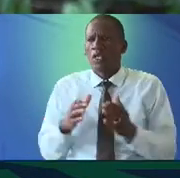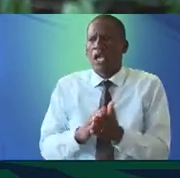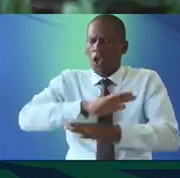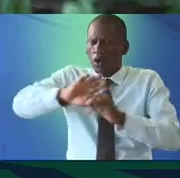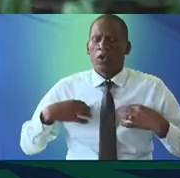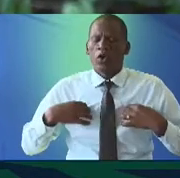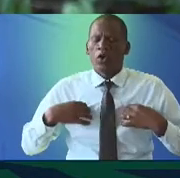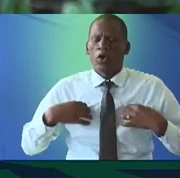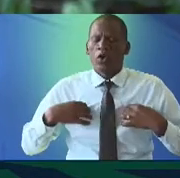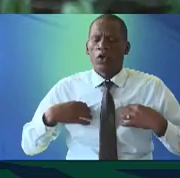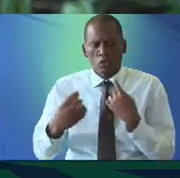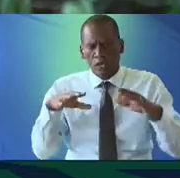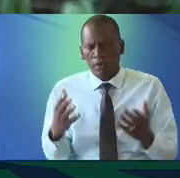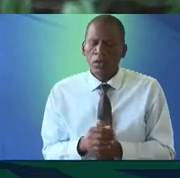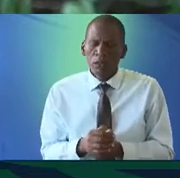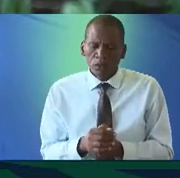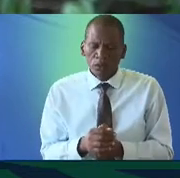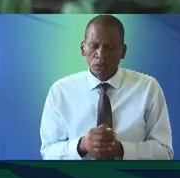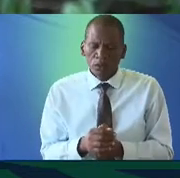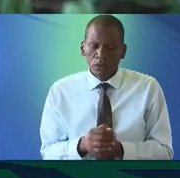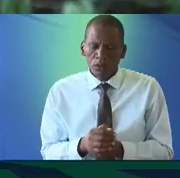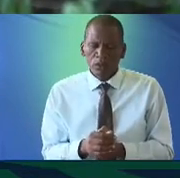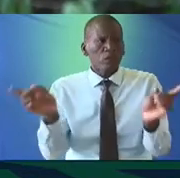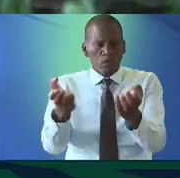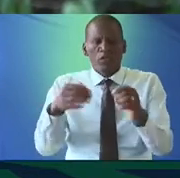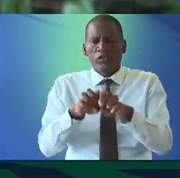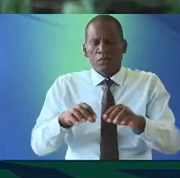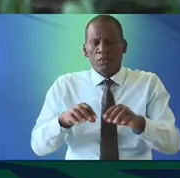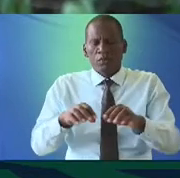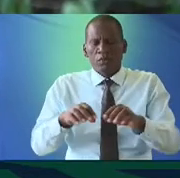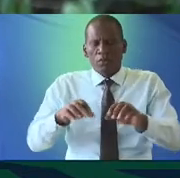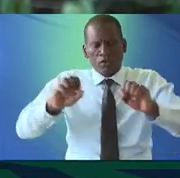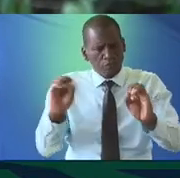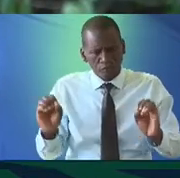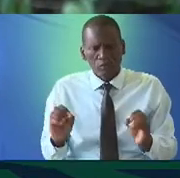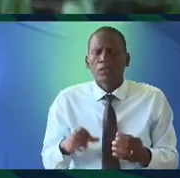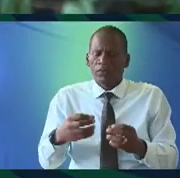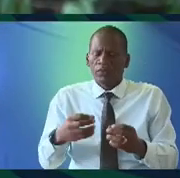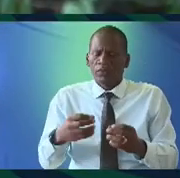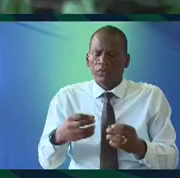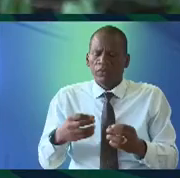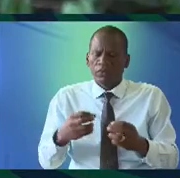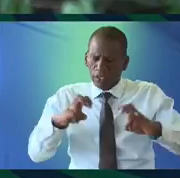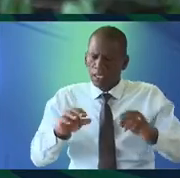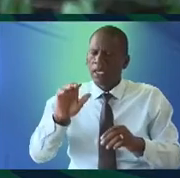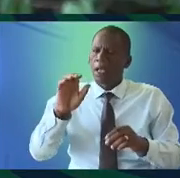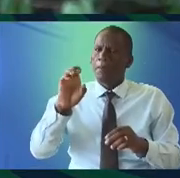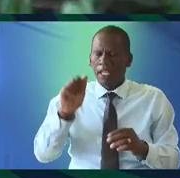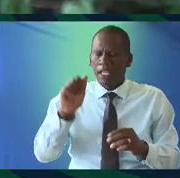outfits that we always reference didn't need the same amount of consensus so when you look at the Agbada